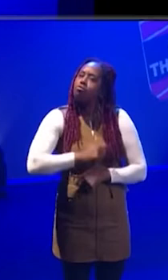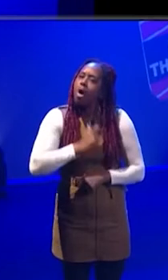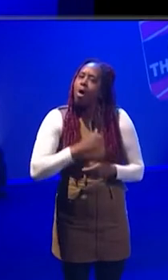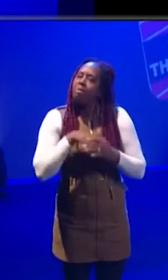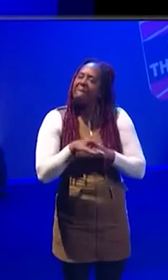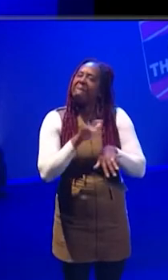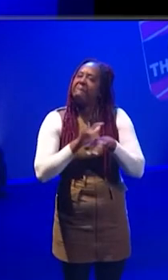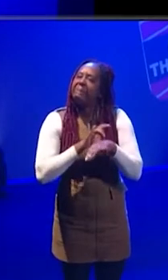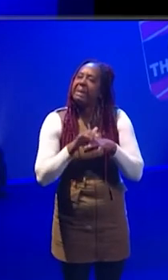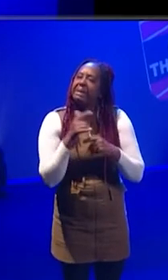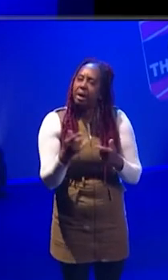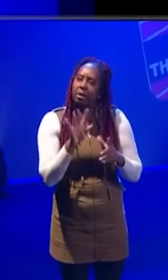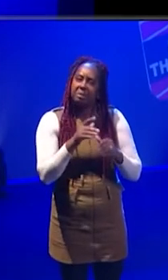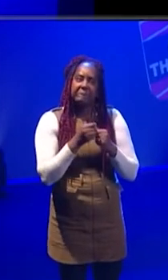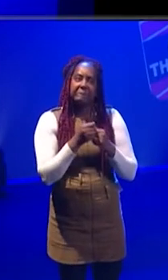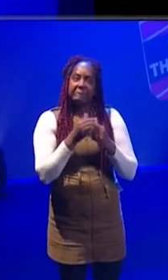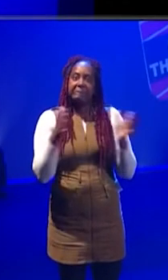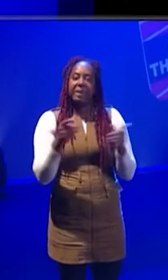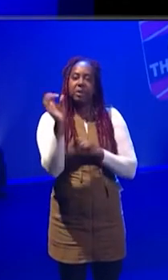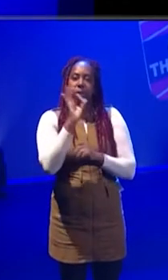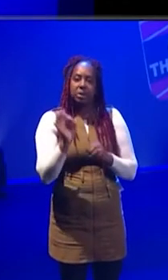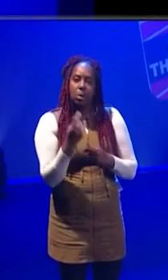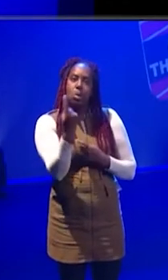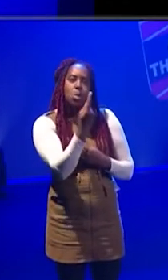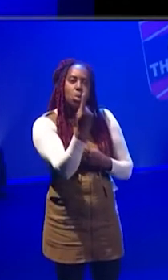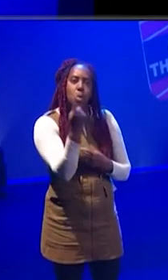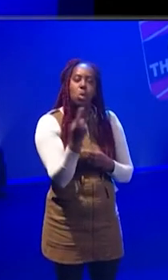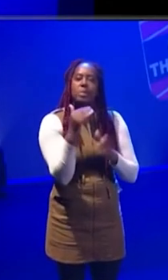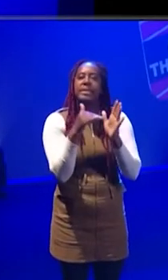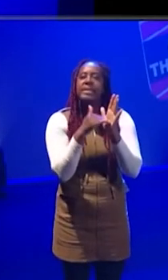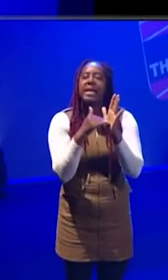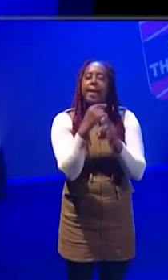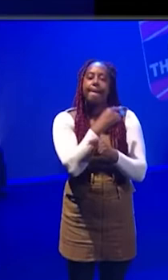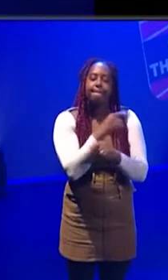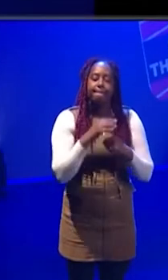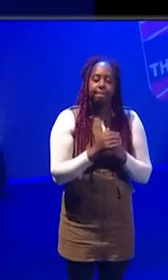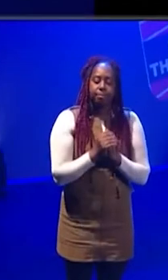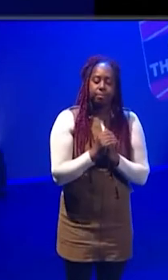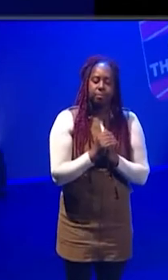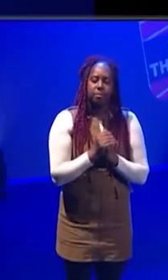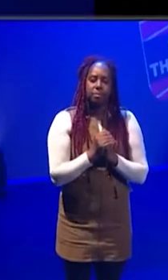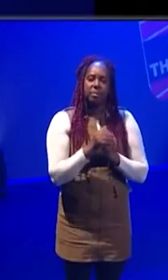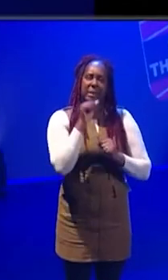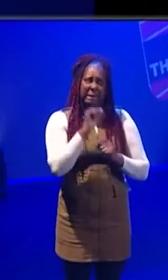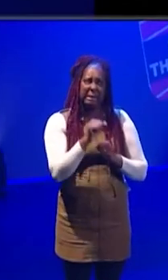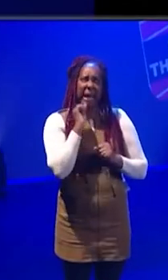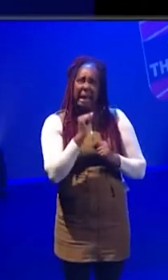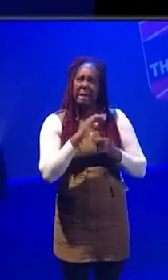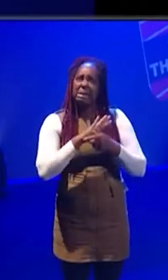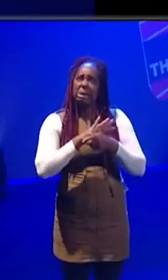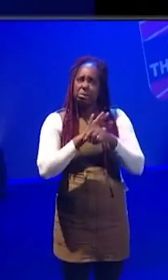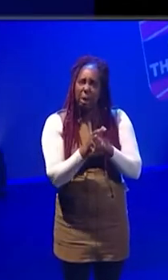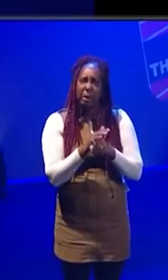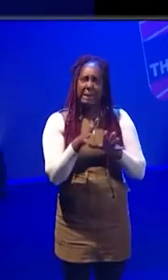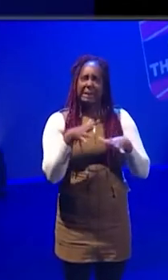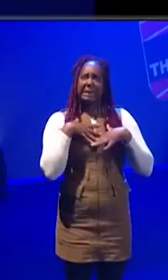for you? Big question. Shall I answer that point? think, yeah, of course the pandemic took us all by surprise.